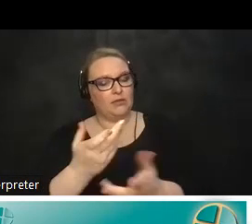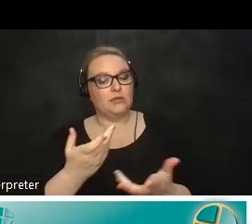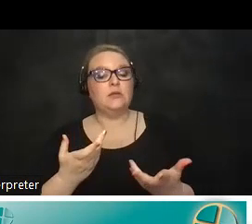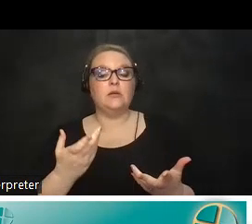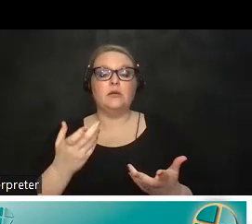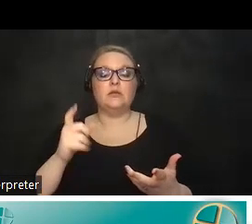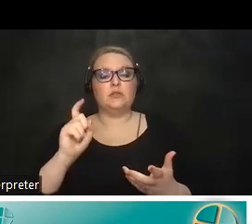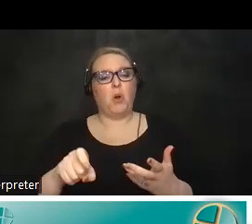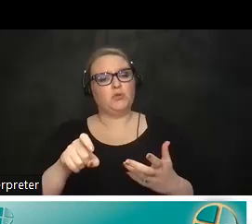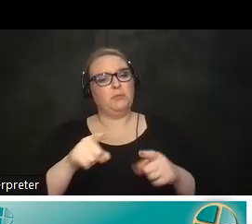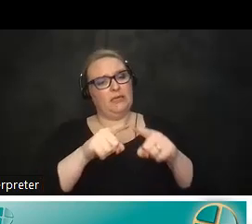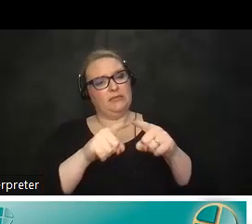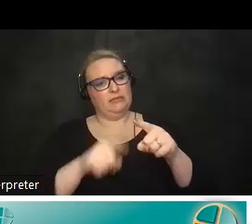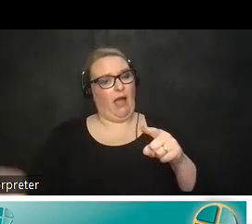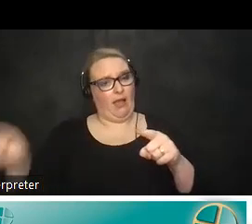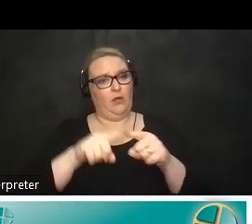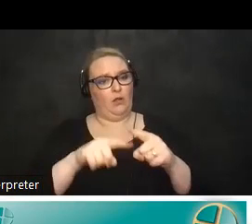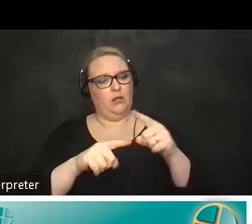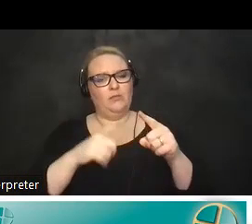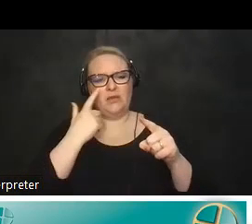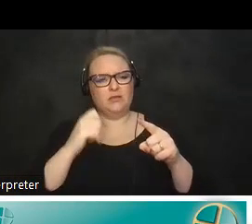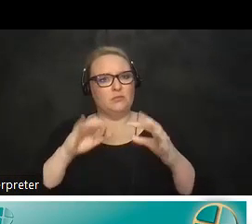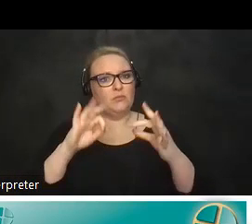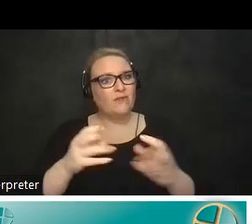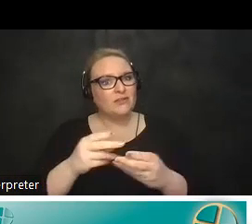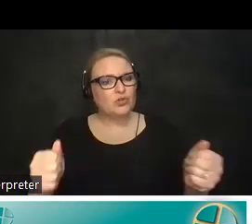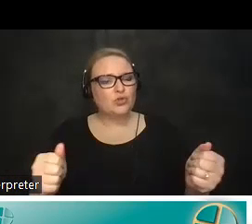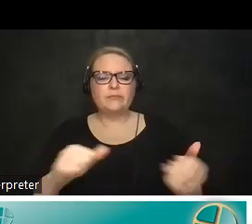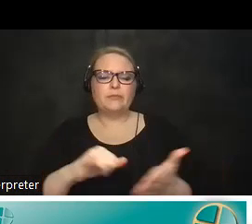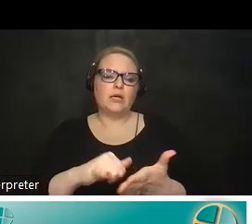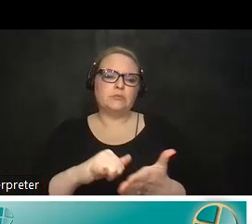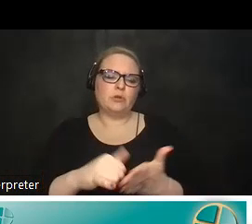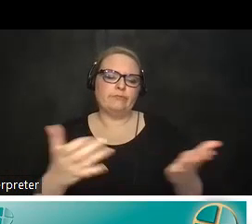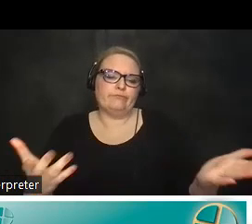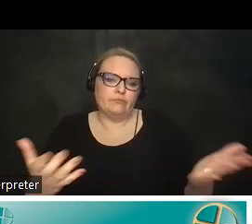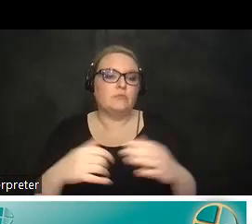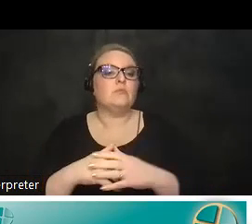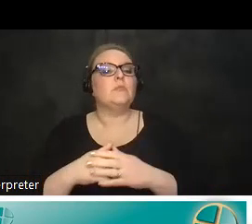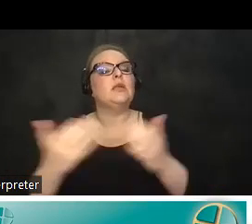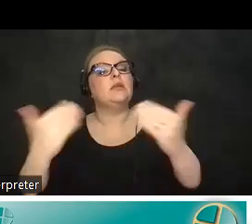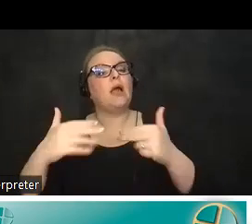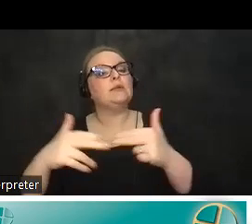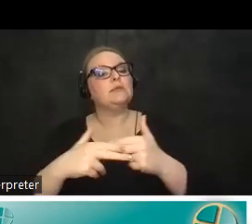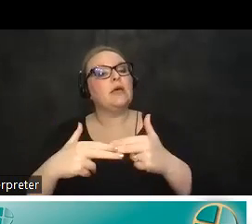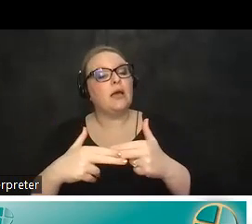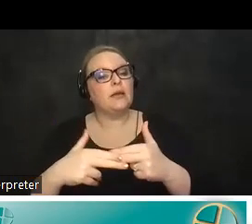be cyclical because there's never really a perfect solution going on to the next slide is just going a